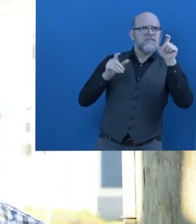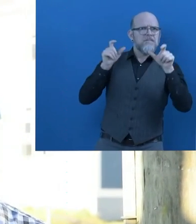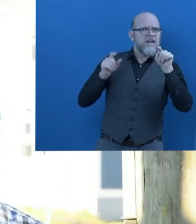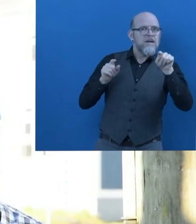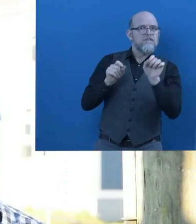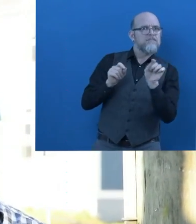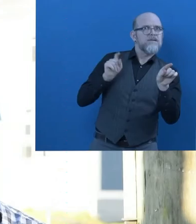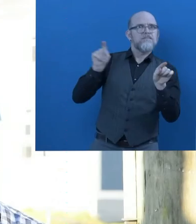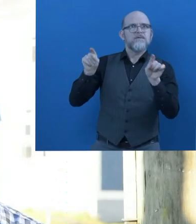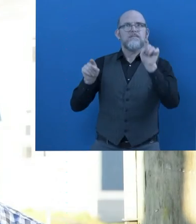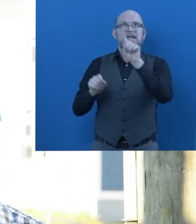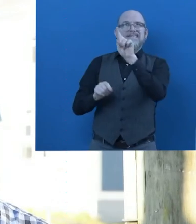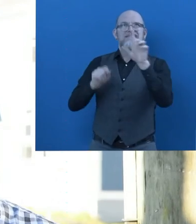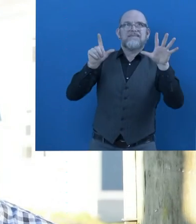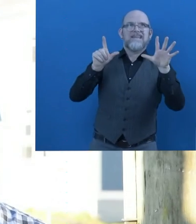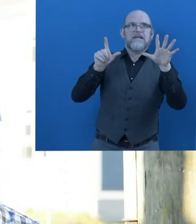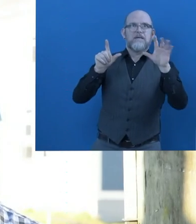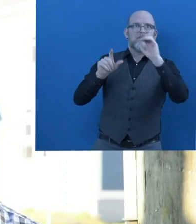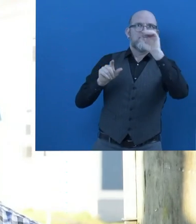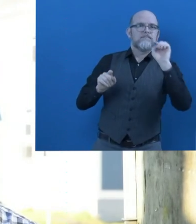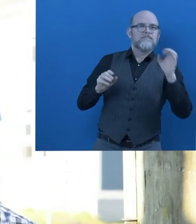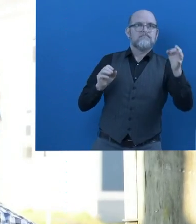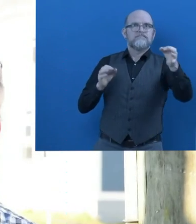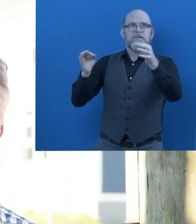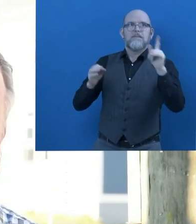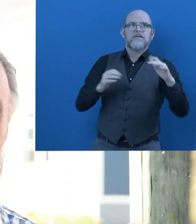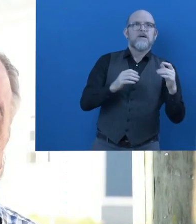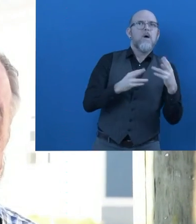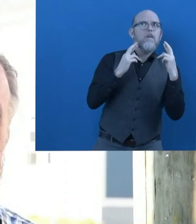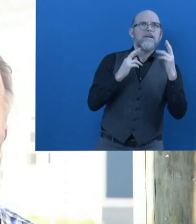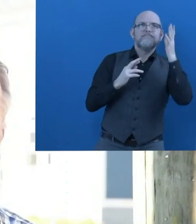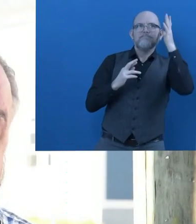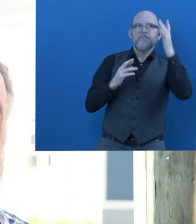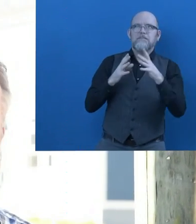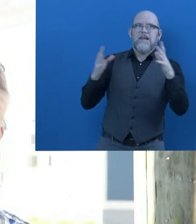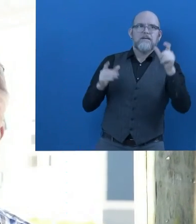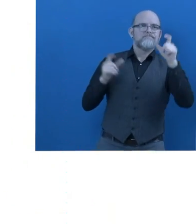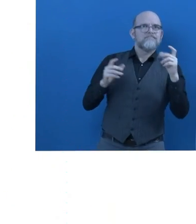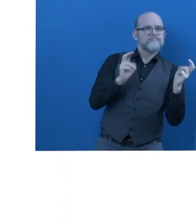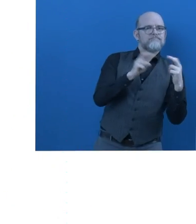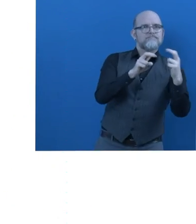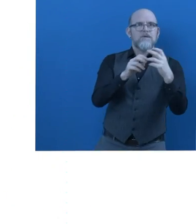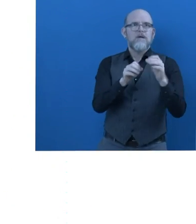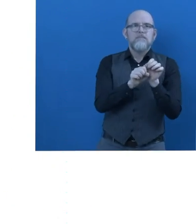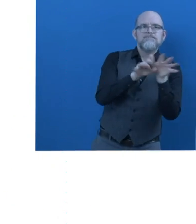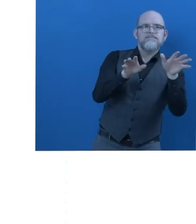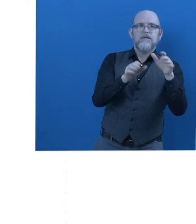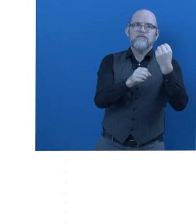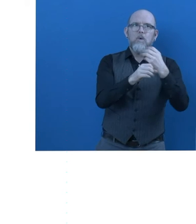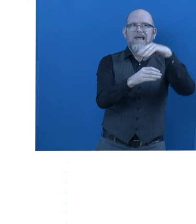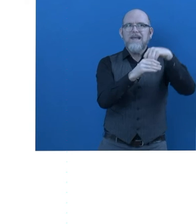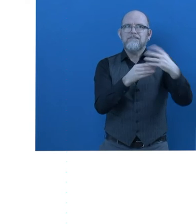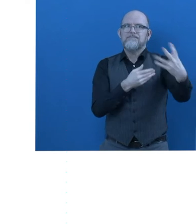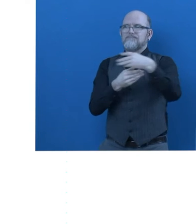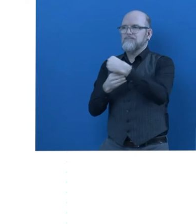include 17 locations and hopefully we'll be serving most of the population that we have in our province. How did this solution